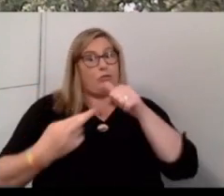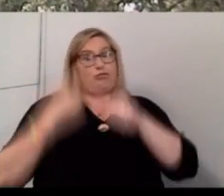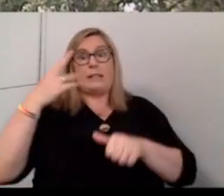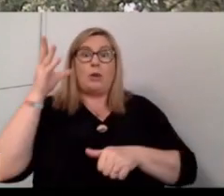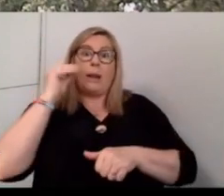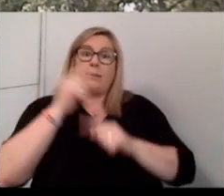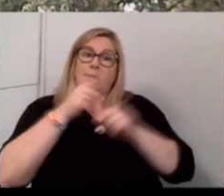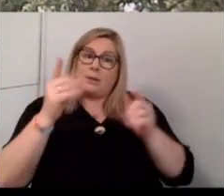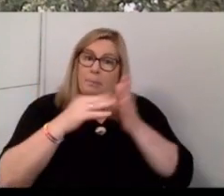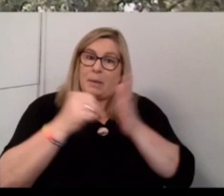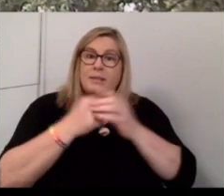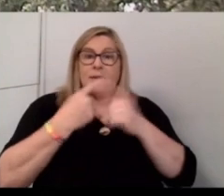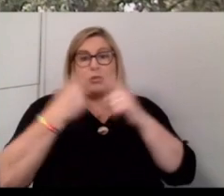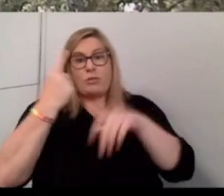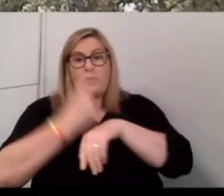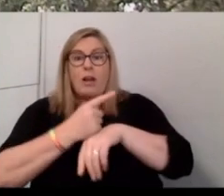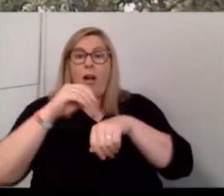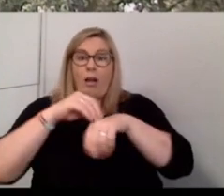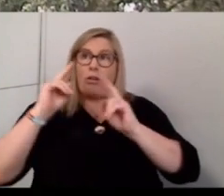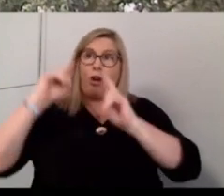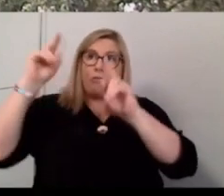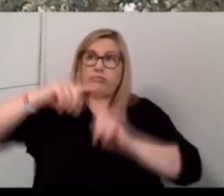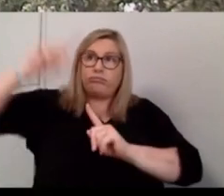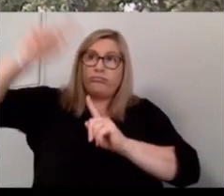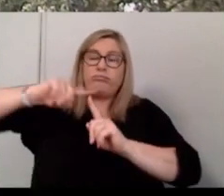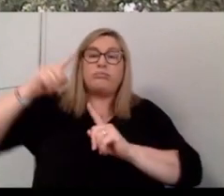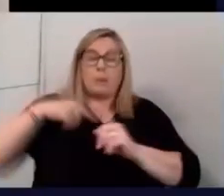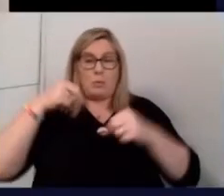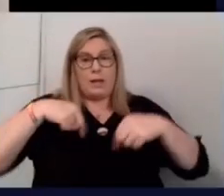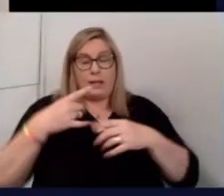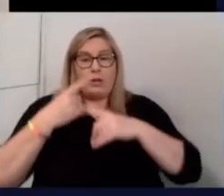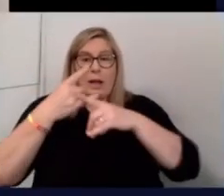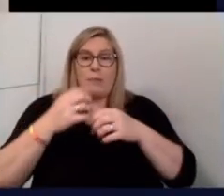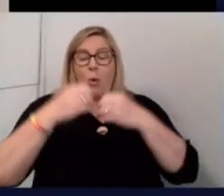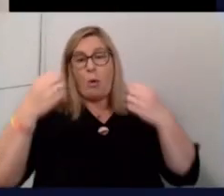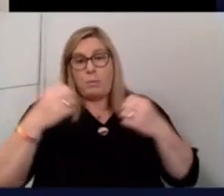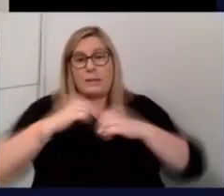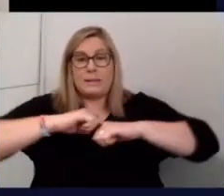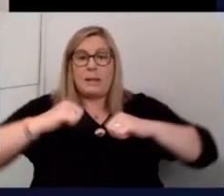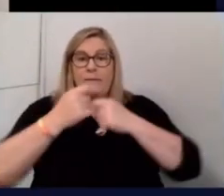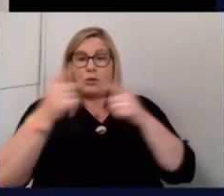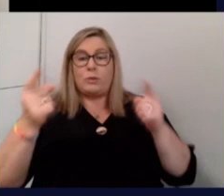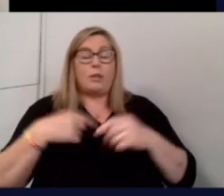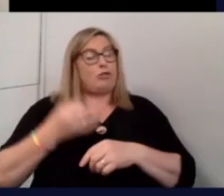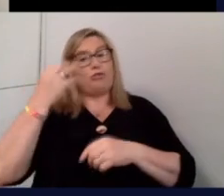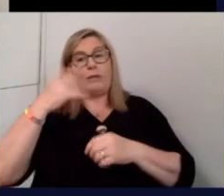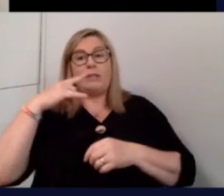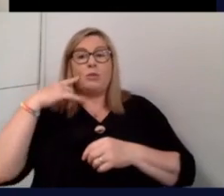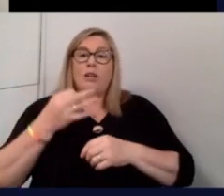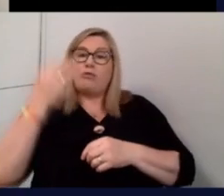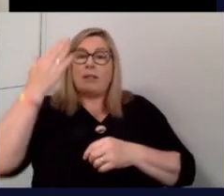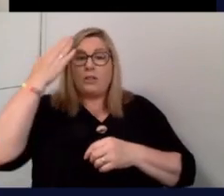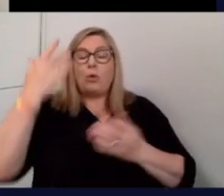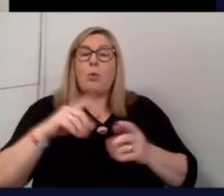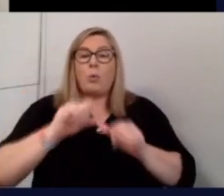businesses there and we're open to help where we can in that space. So thank you. Thank you very much, Eimear. That's great to hear and great to know. Next,